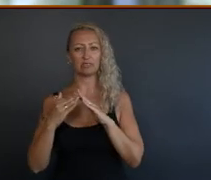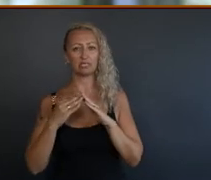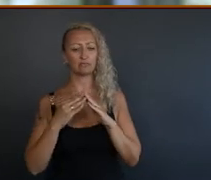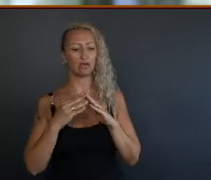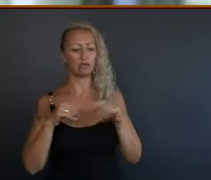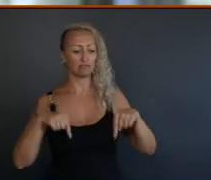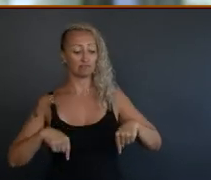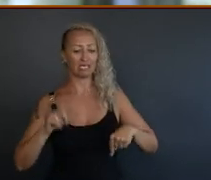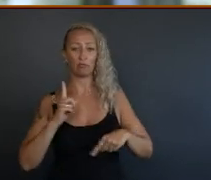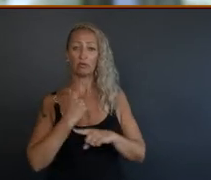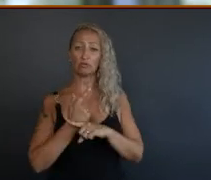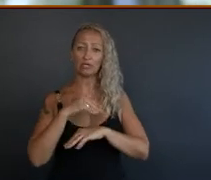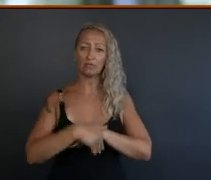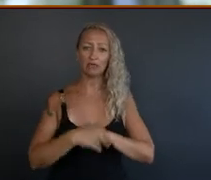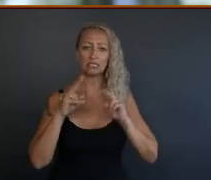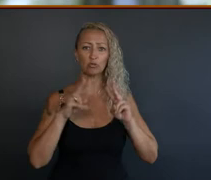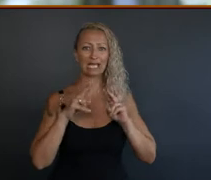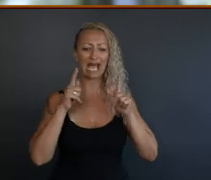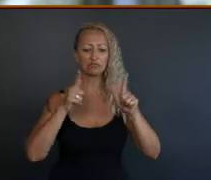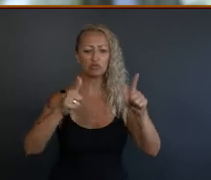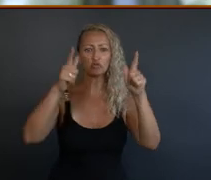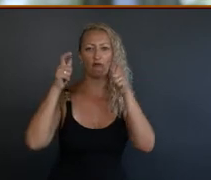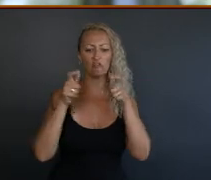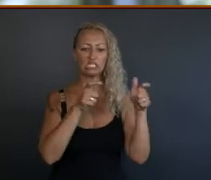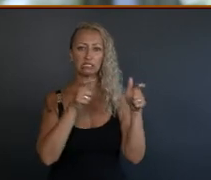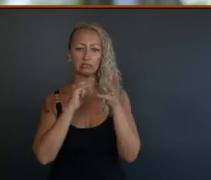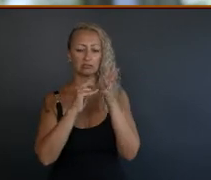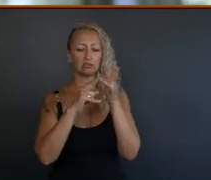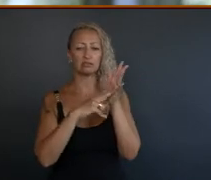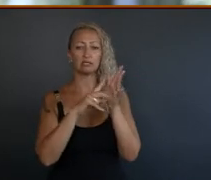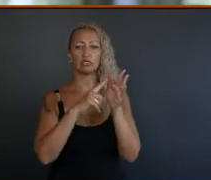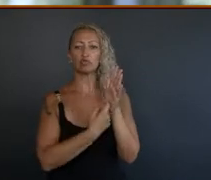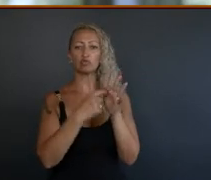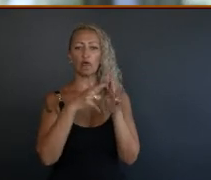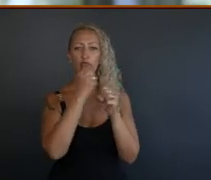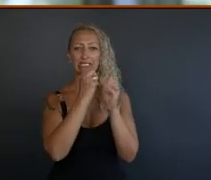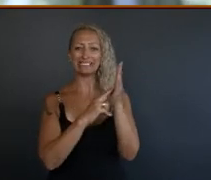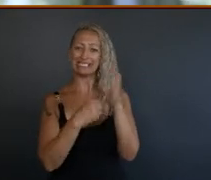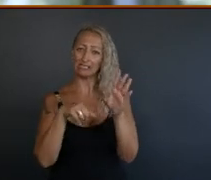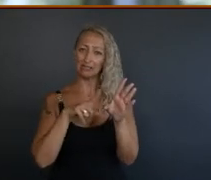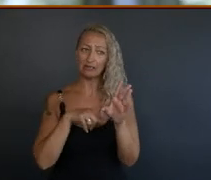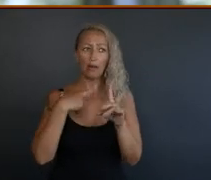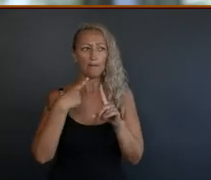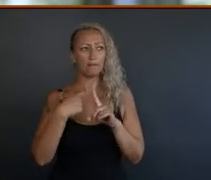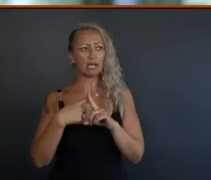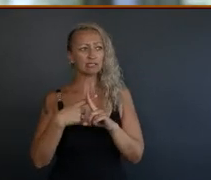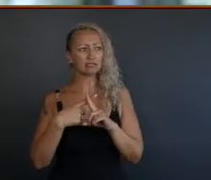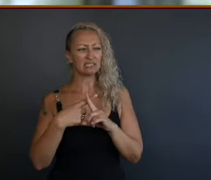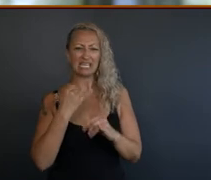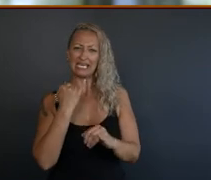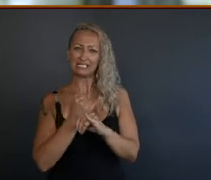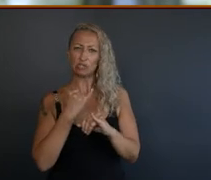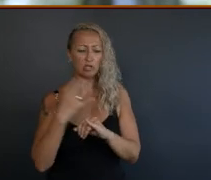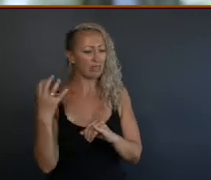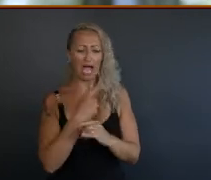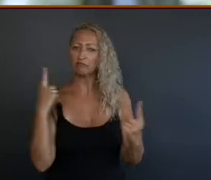core is looking at sovereignty, but it's also looking at those institutions that need to also change in order